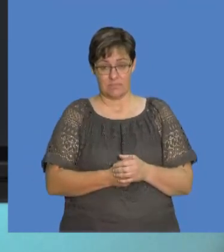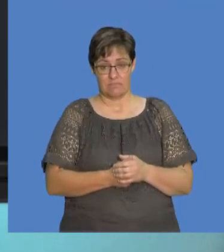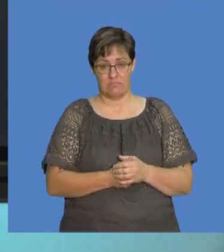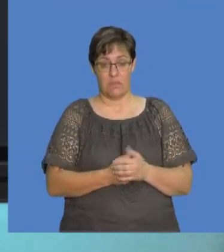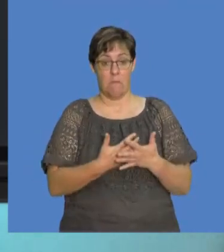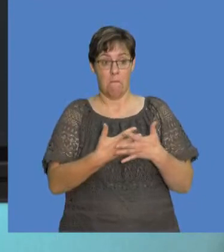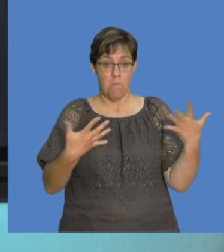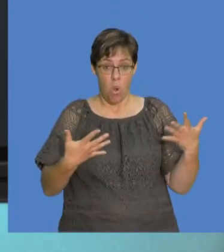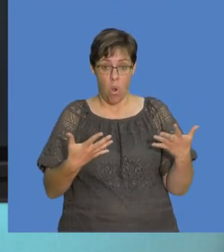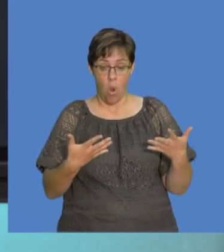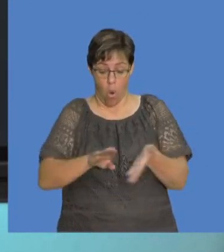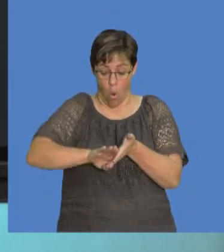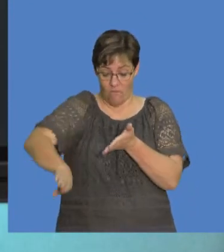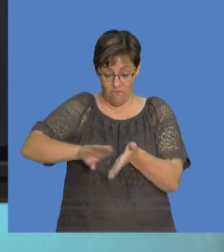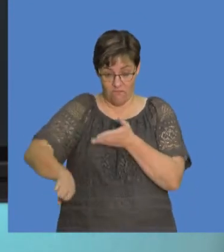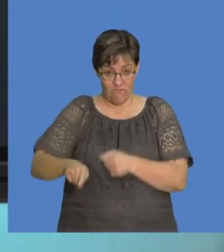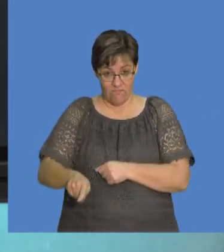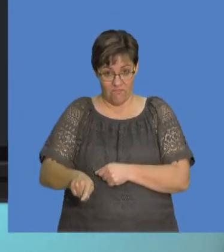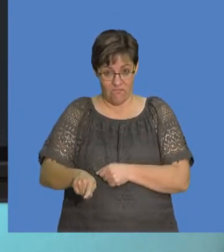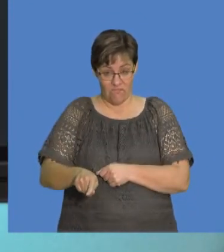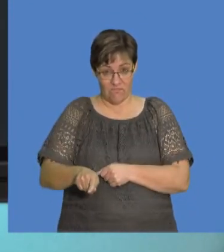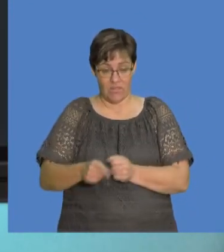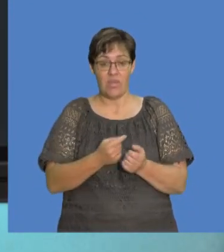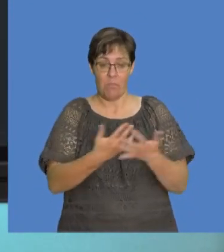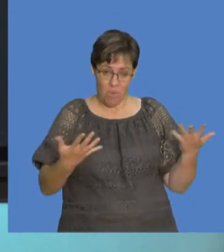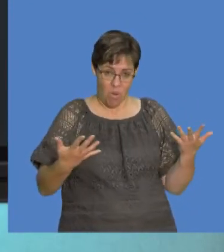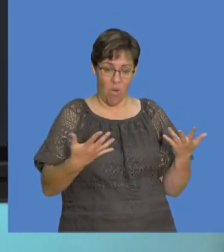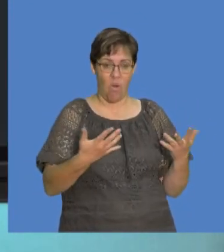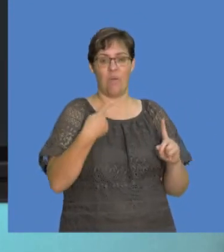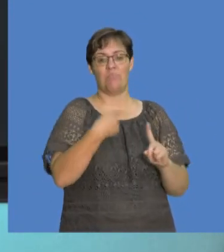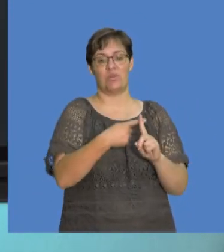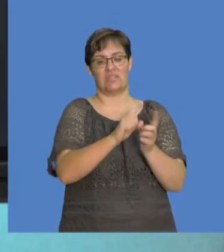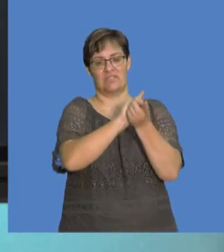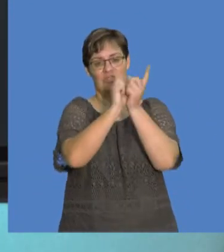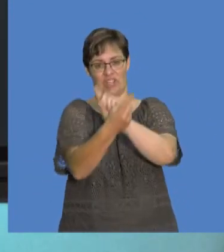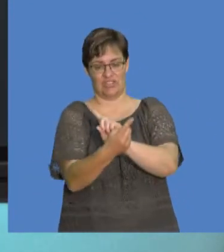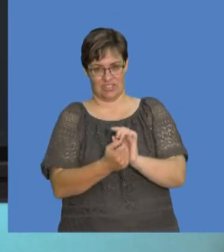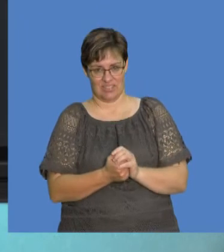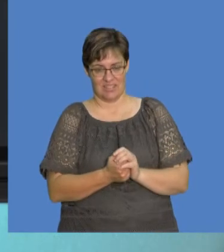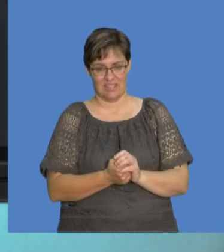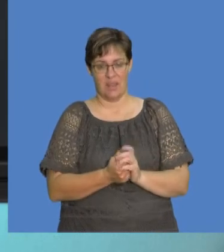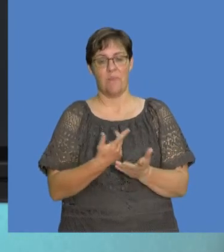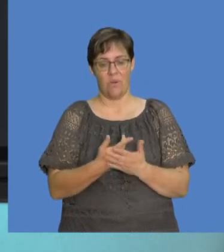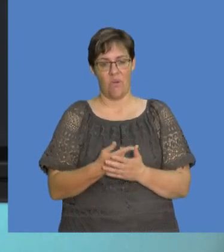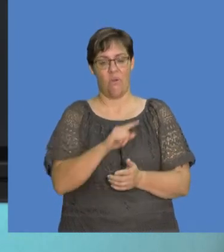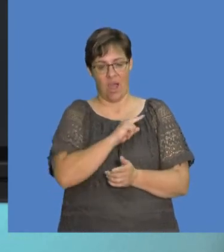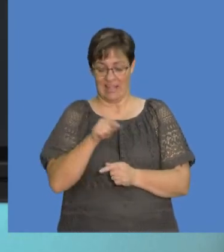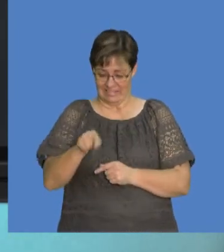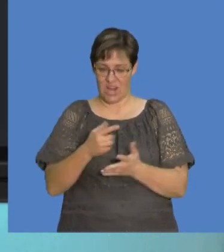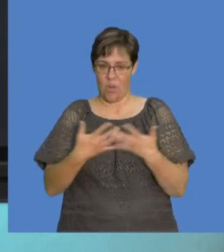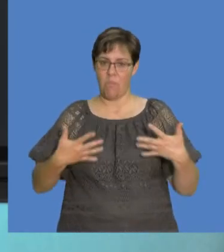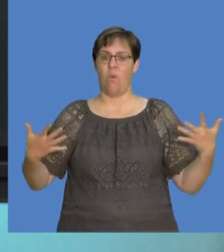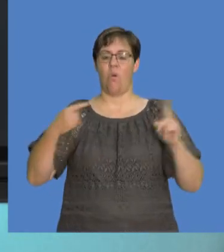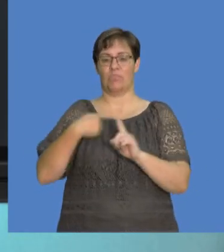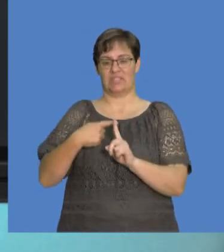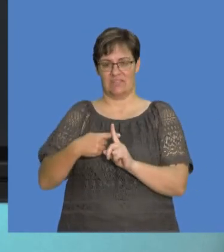the greater the number of electrons removed from the material, the more positive it becomes. Okay? So it has got a